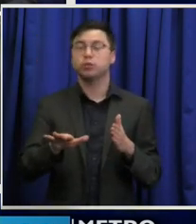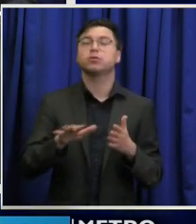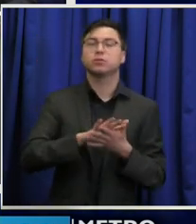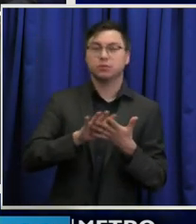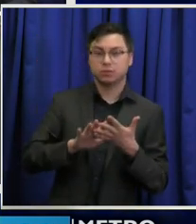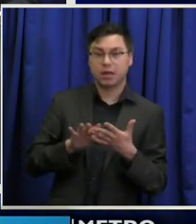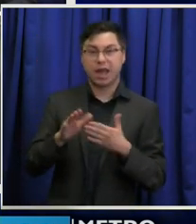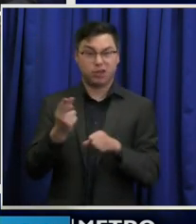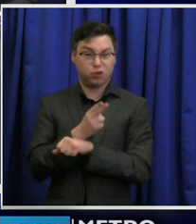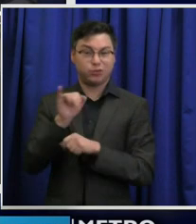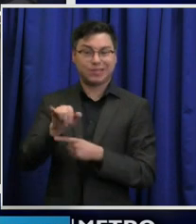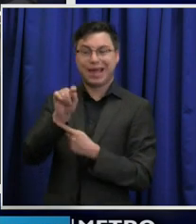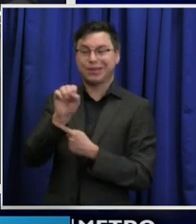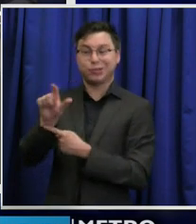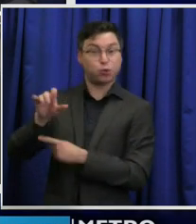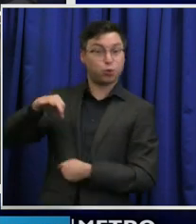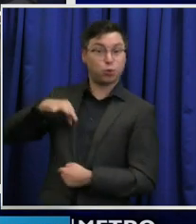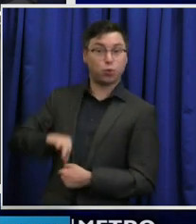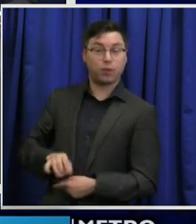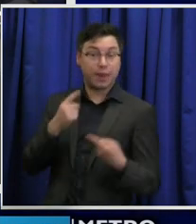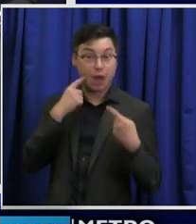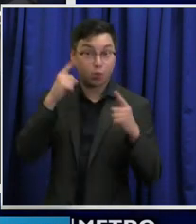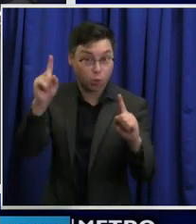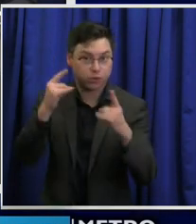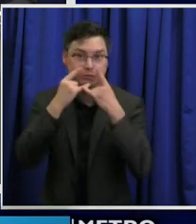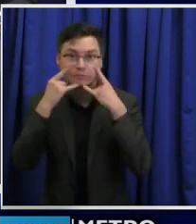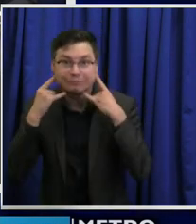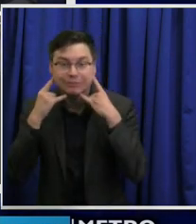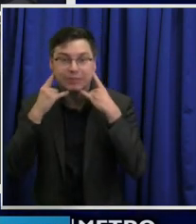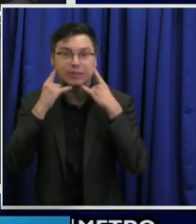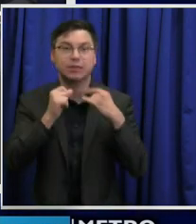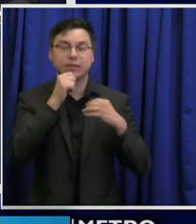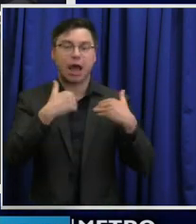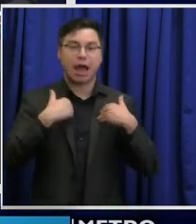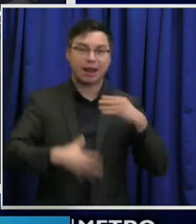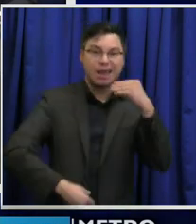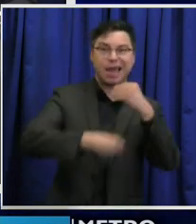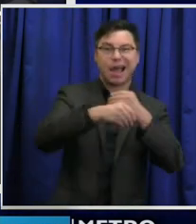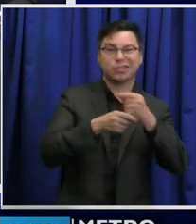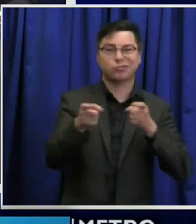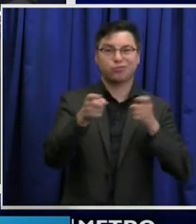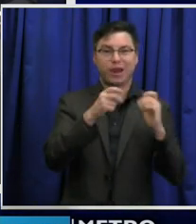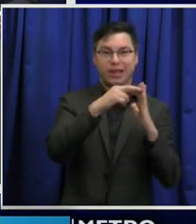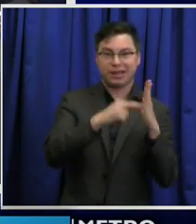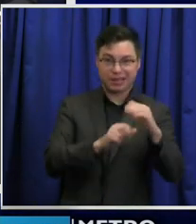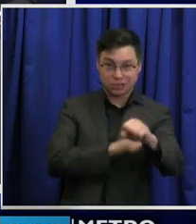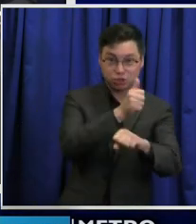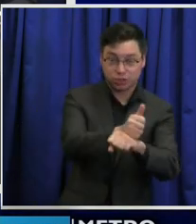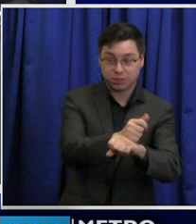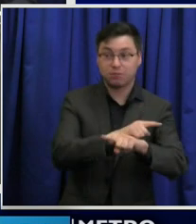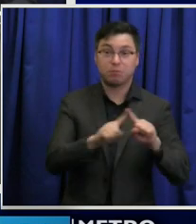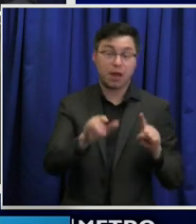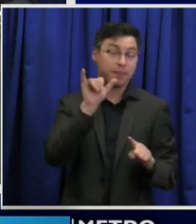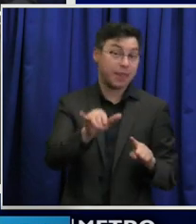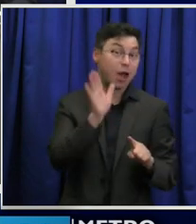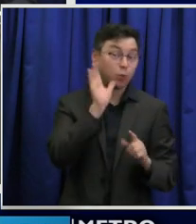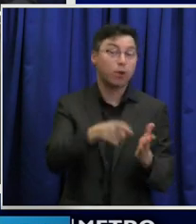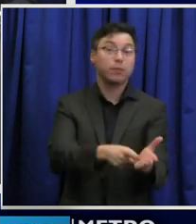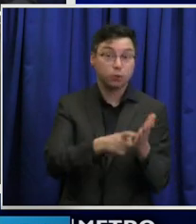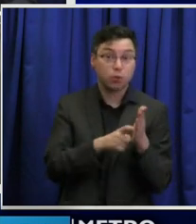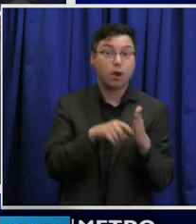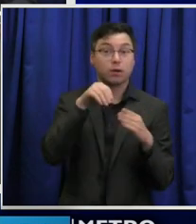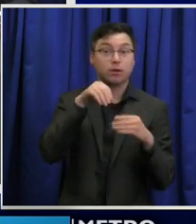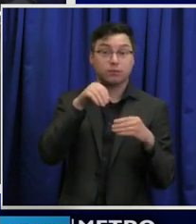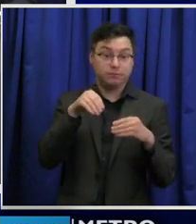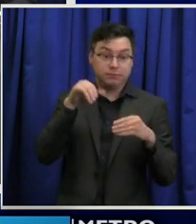tool, rather than a extra regulation on the public space, is frankly what's going to have to be required in this